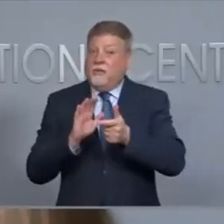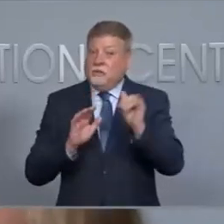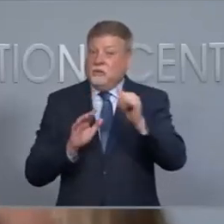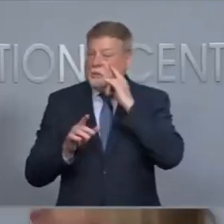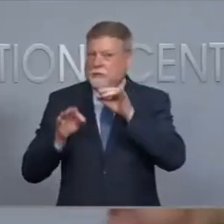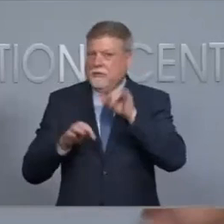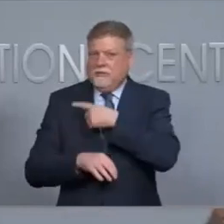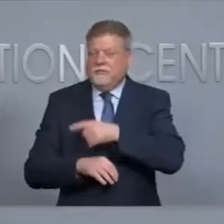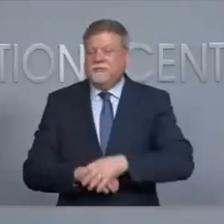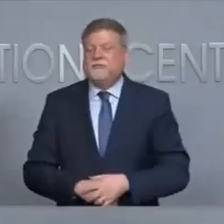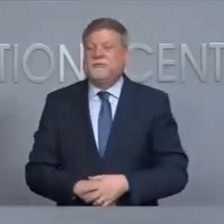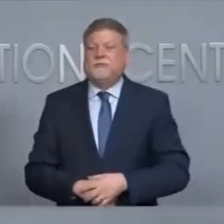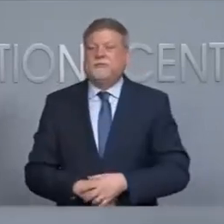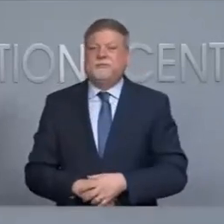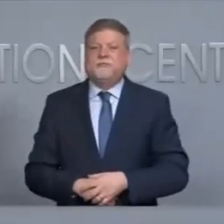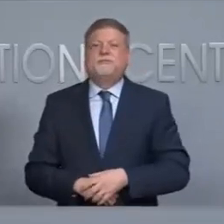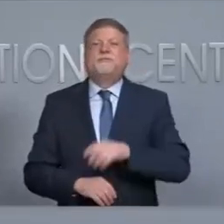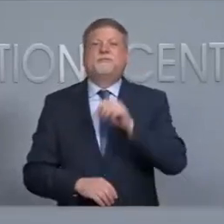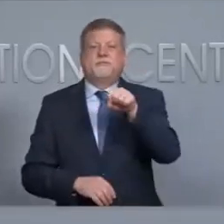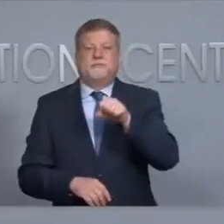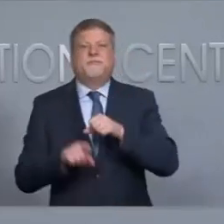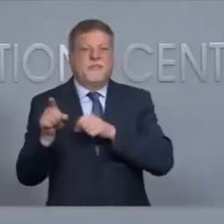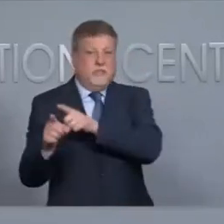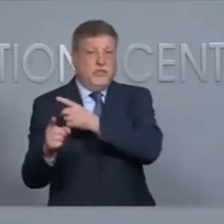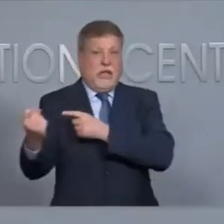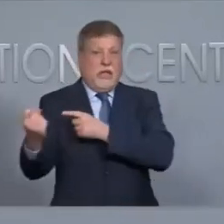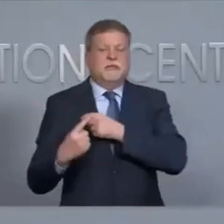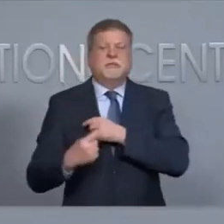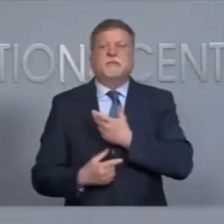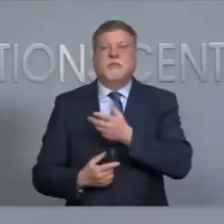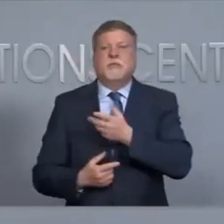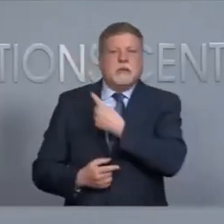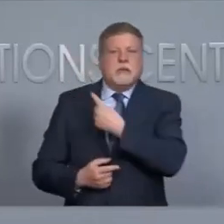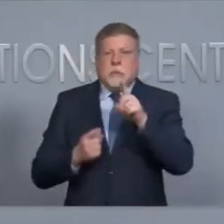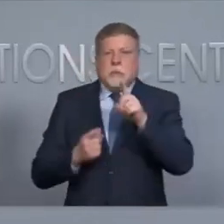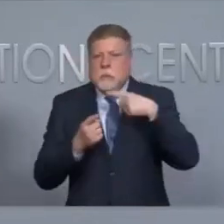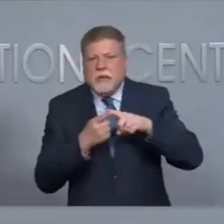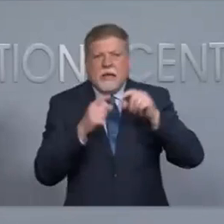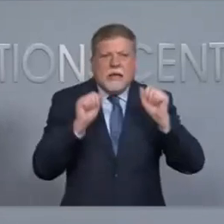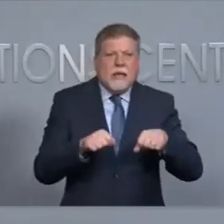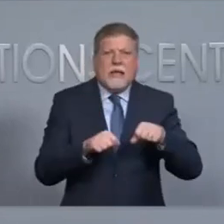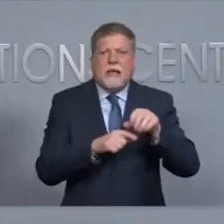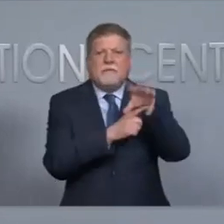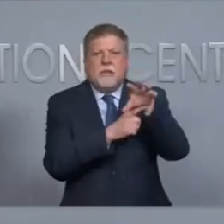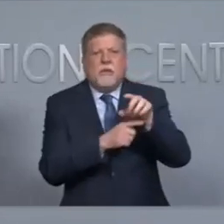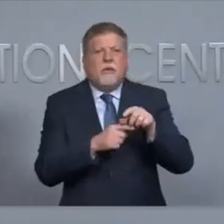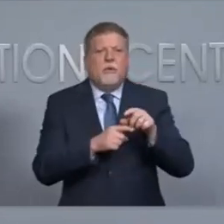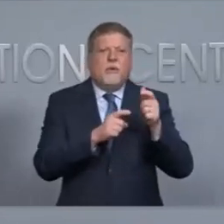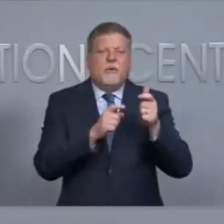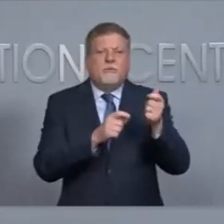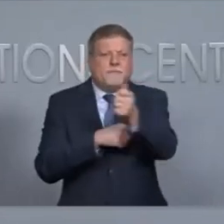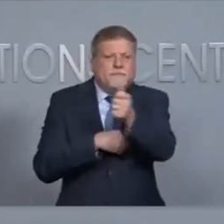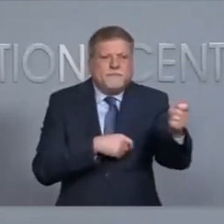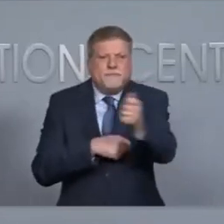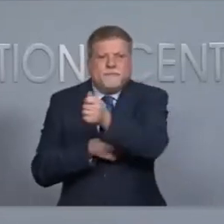so the question was about whether when and whether voters can use their phone as a